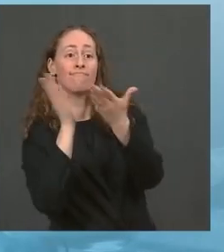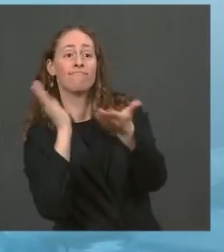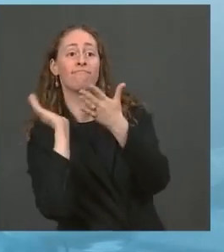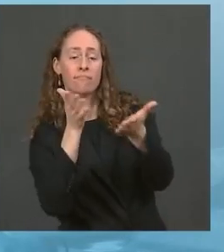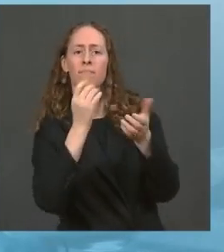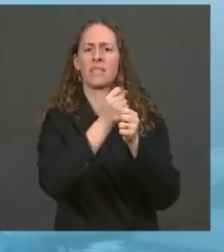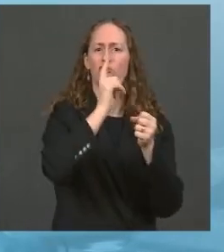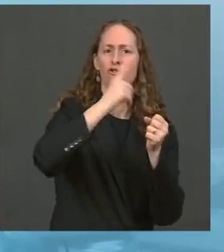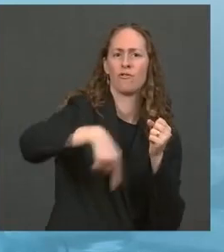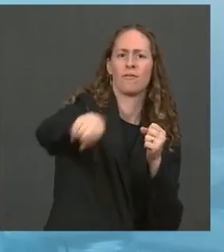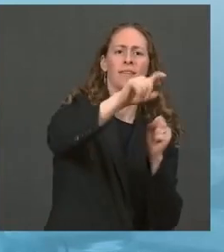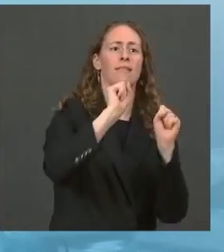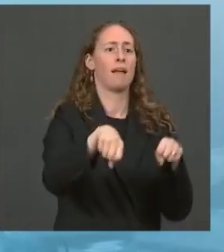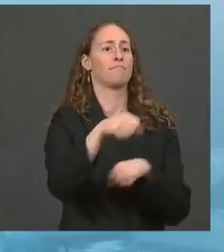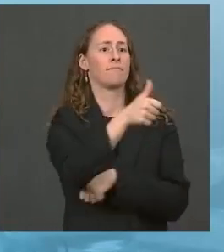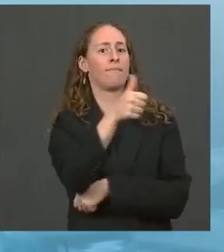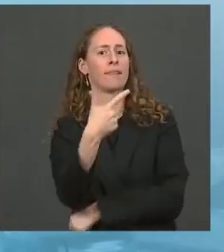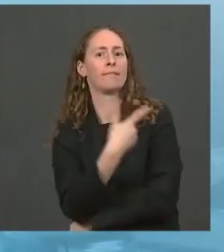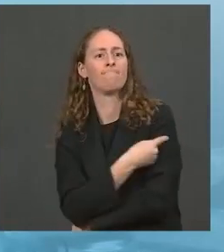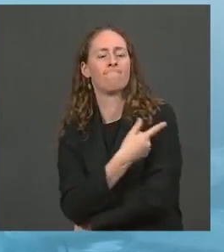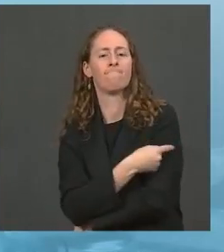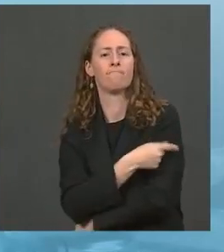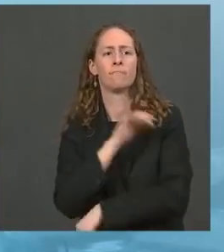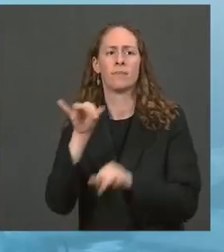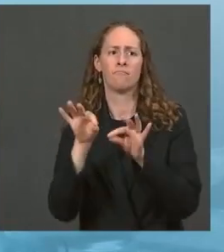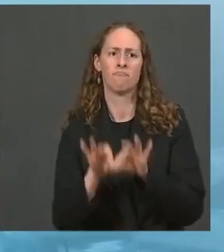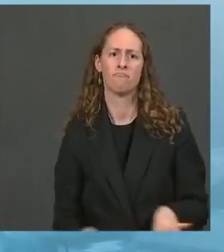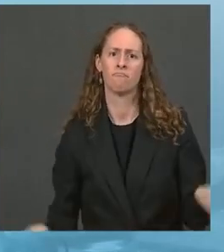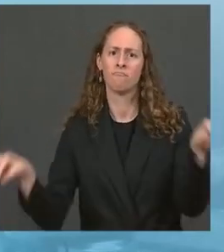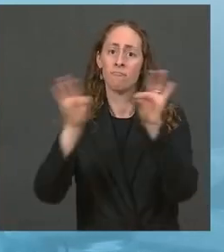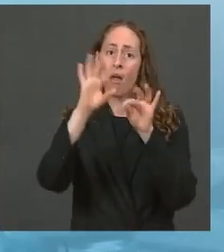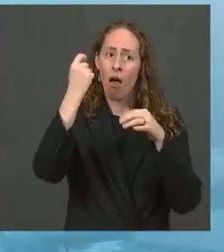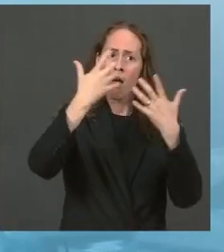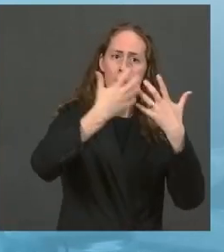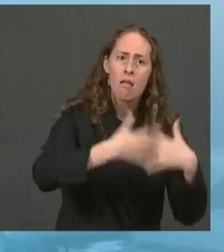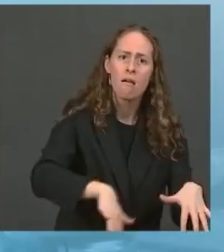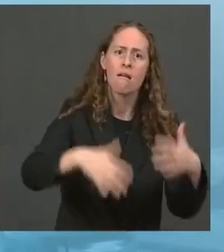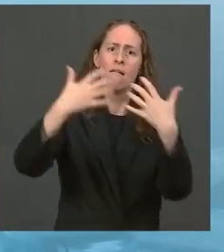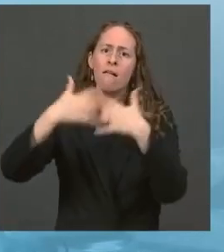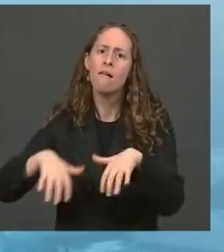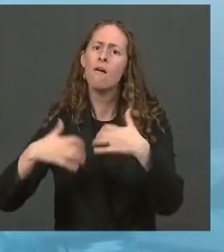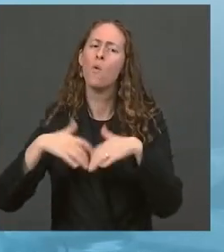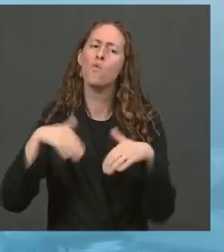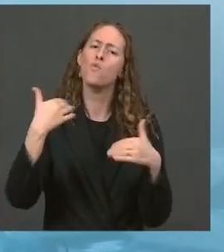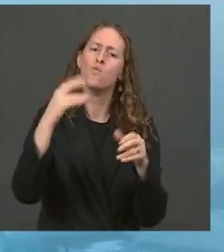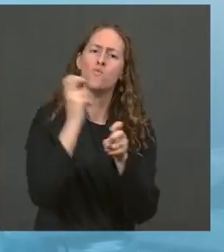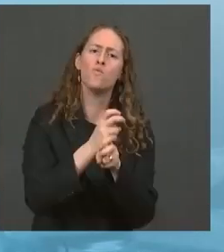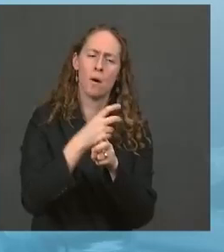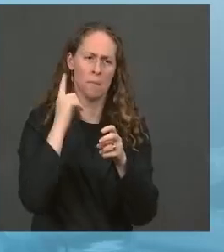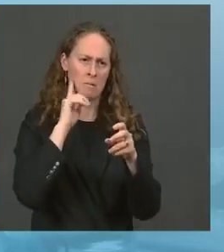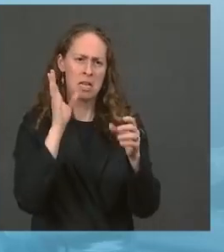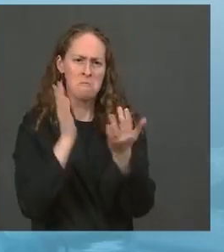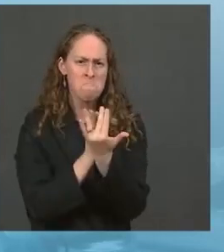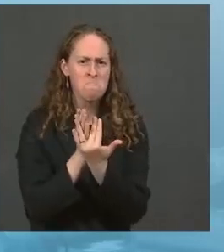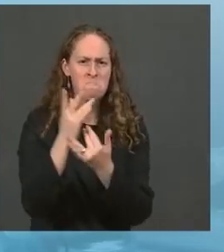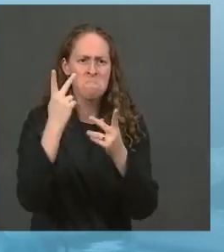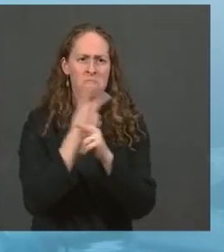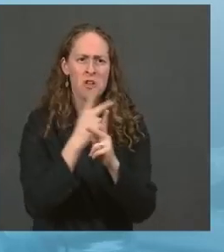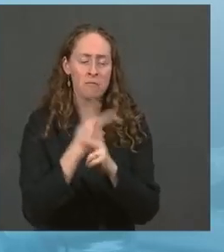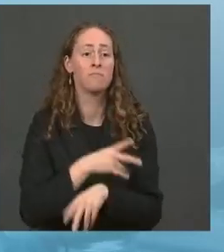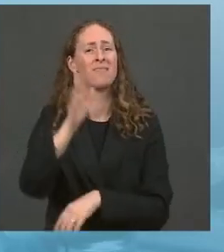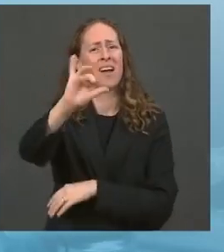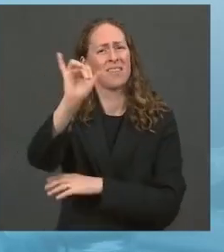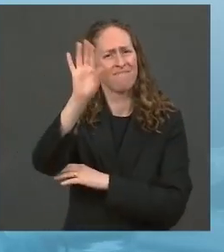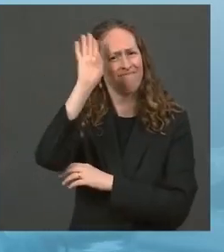challenge. Addressing the oxygen crisis in many hospitals around the world, making